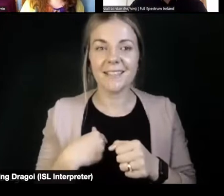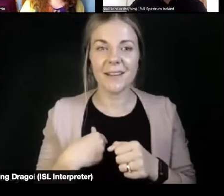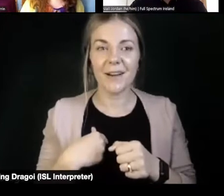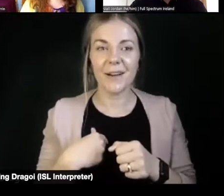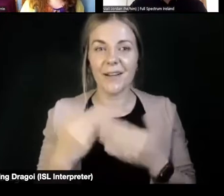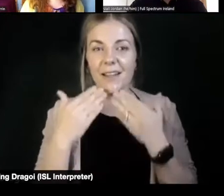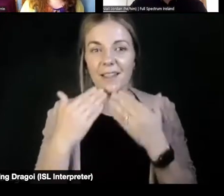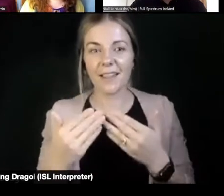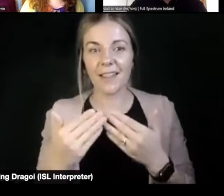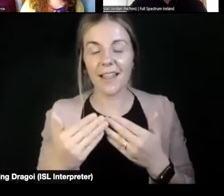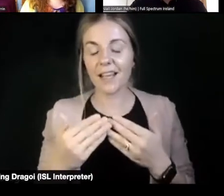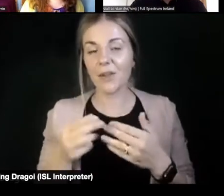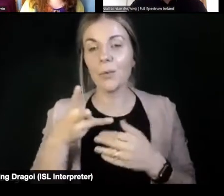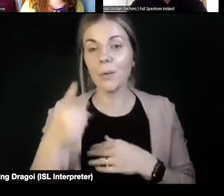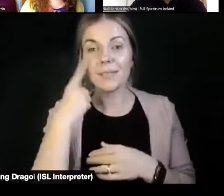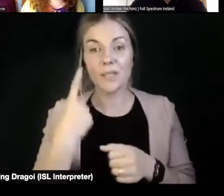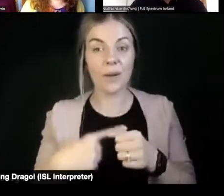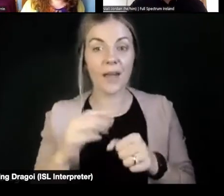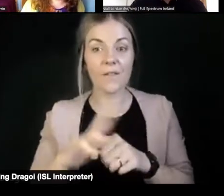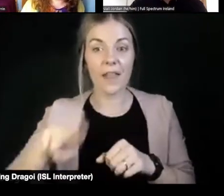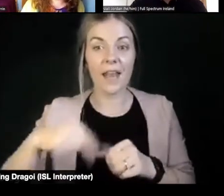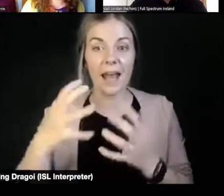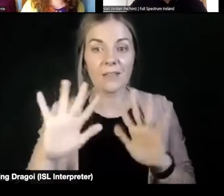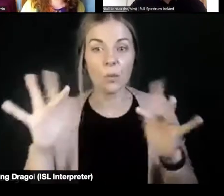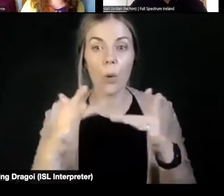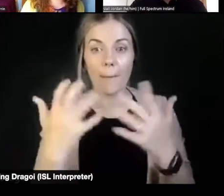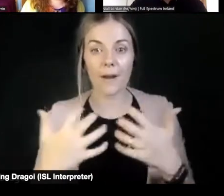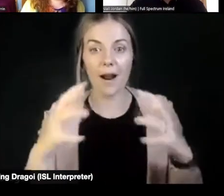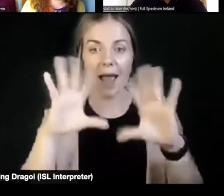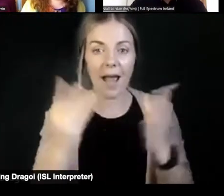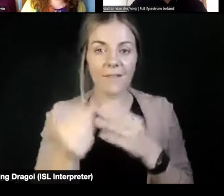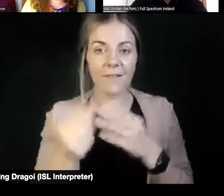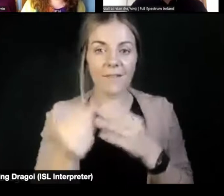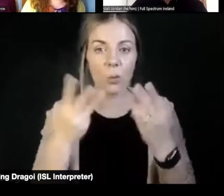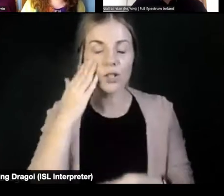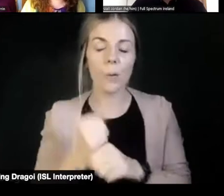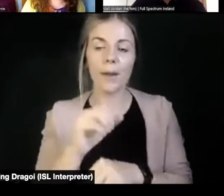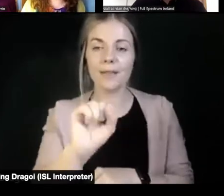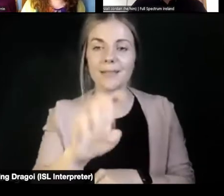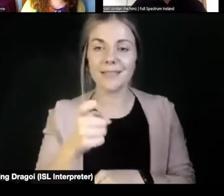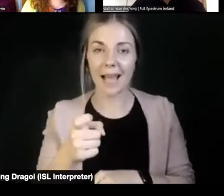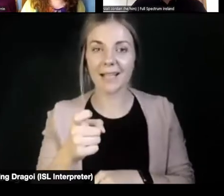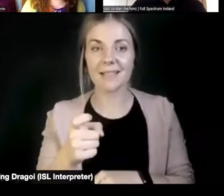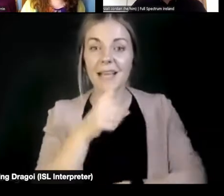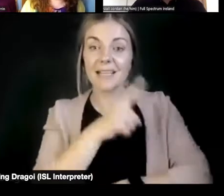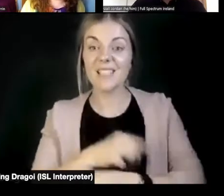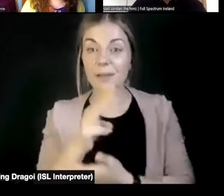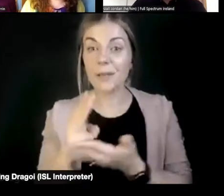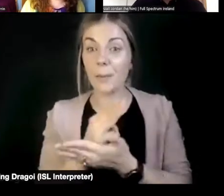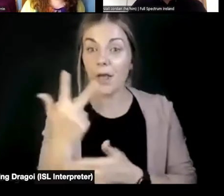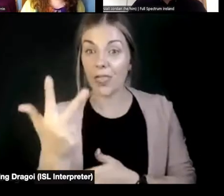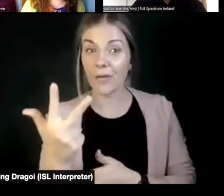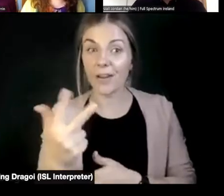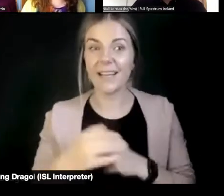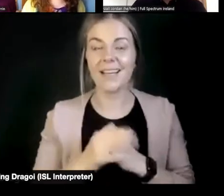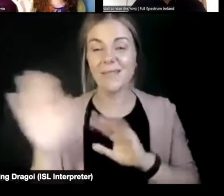everything you want to know about sexual, about disability, part three, this topic of social. Boy, good afternoon